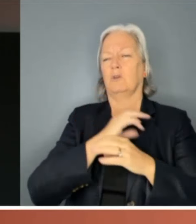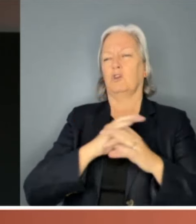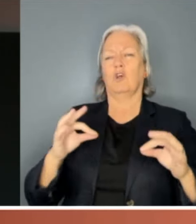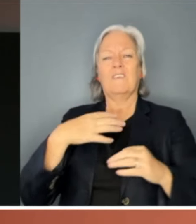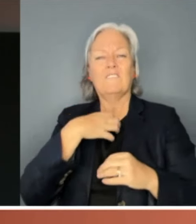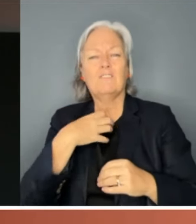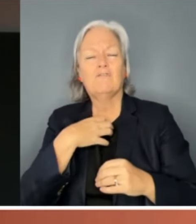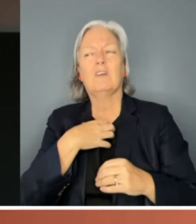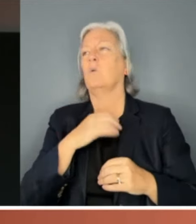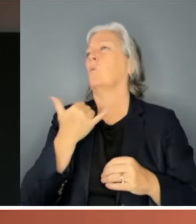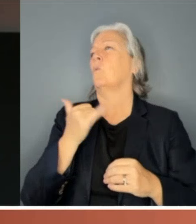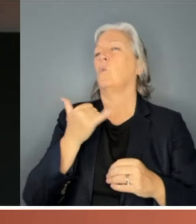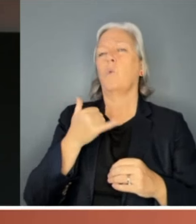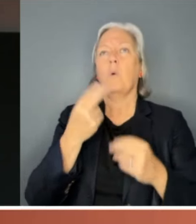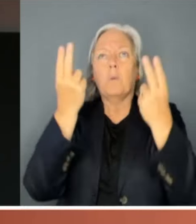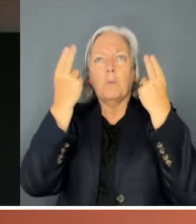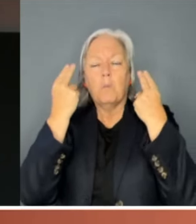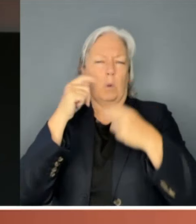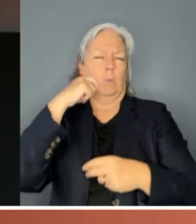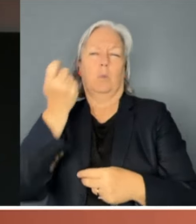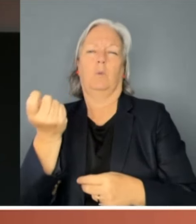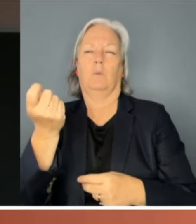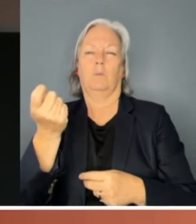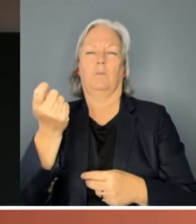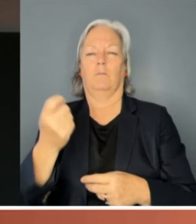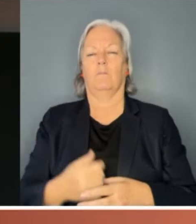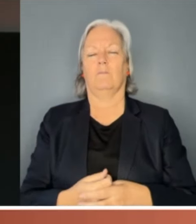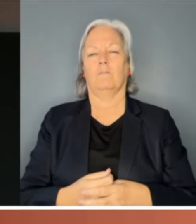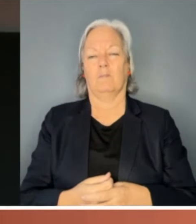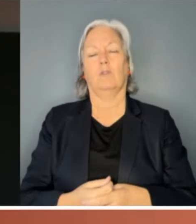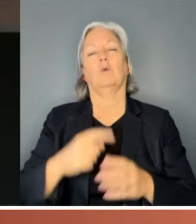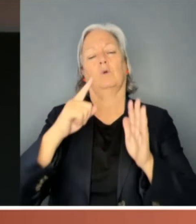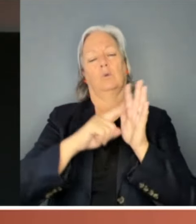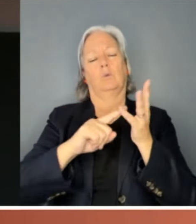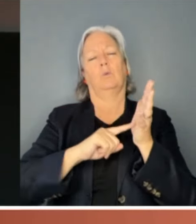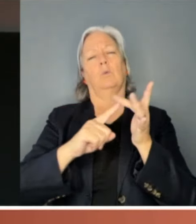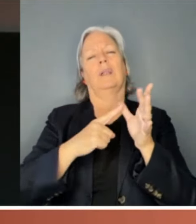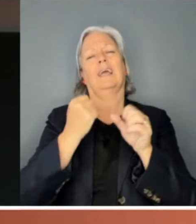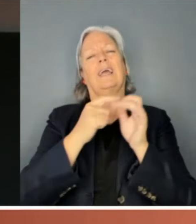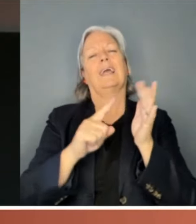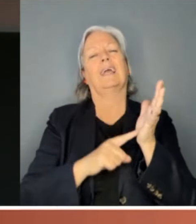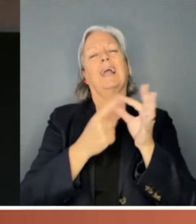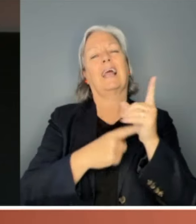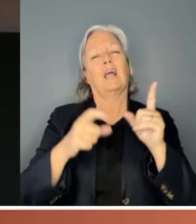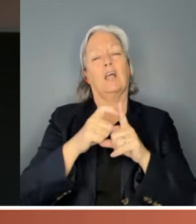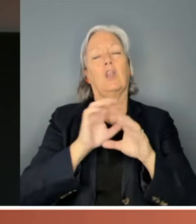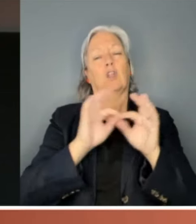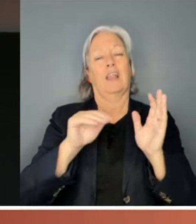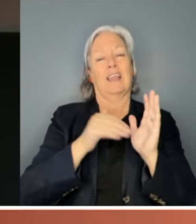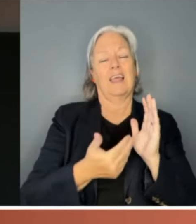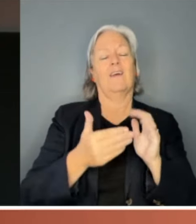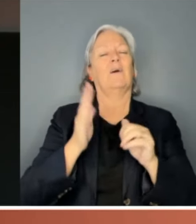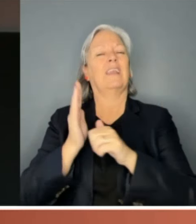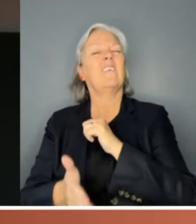to be subservient. In Julia Gillard's book, Not Now Not Ever, marking the 10th anniversary of the misogyny speech,